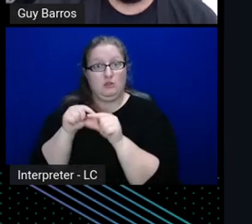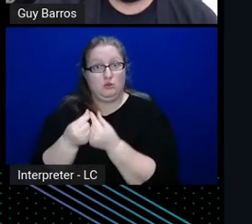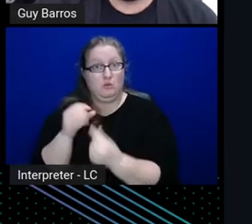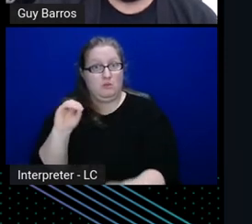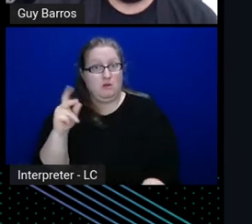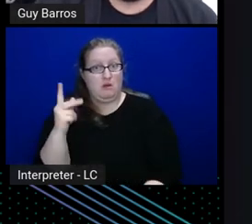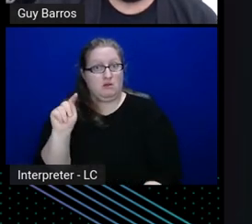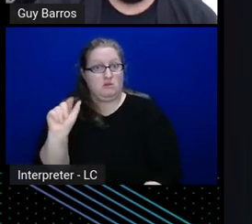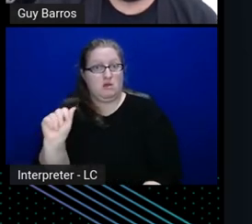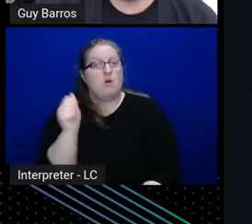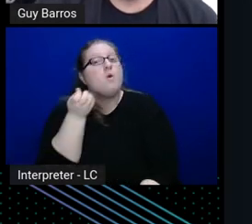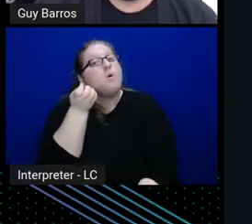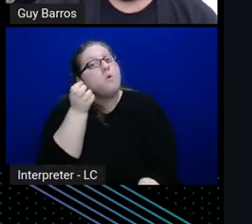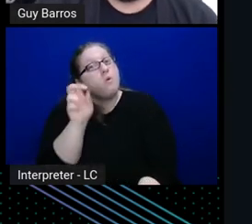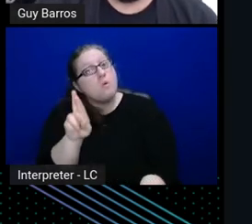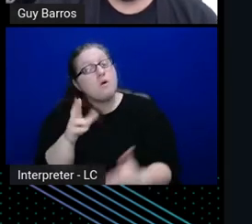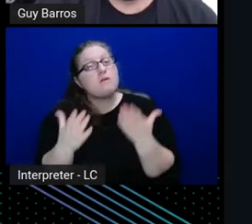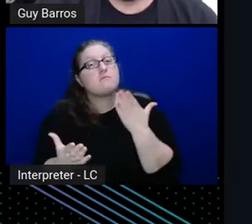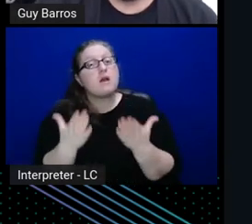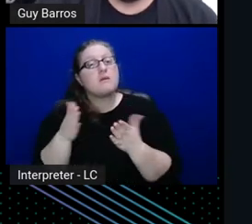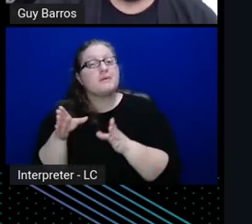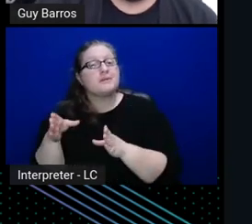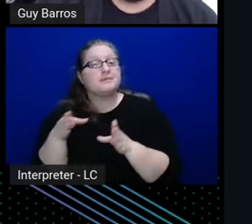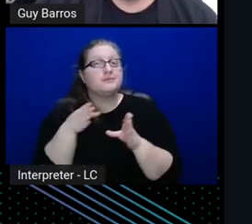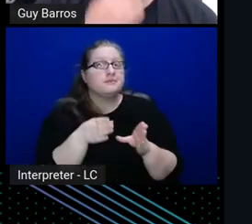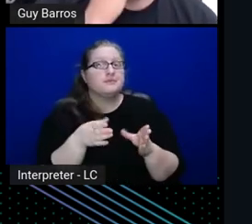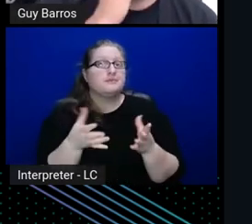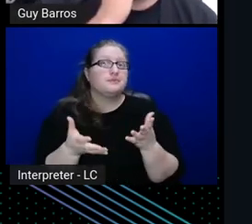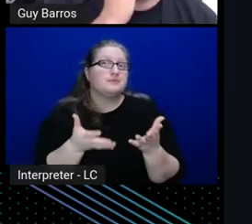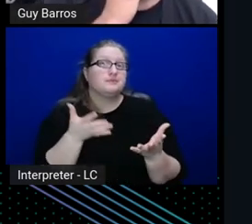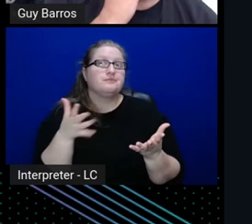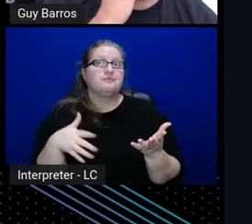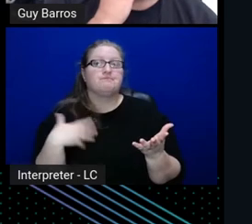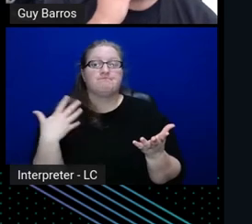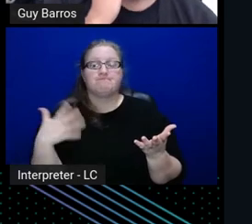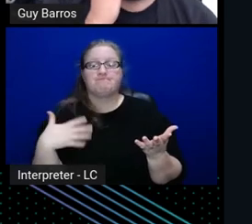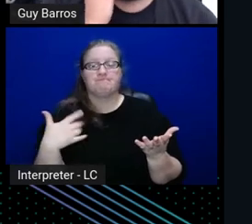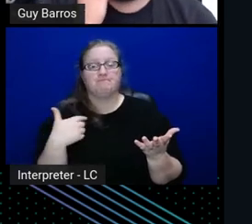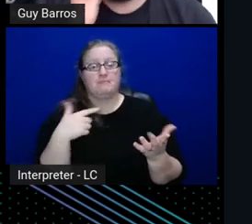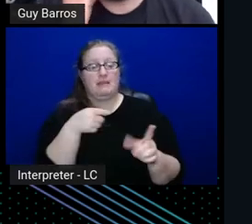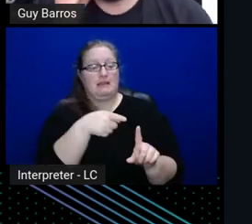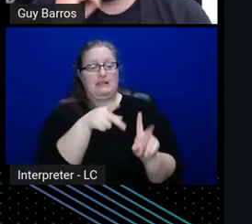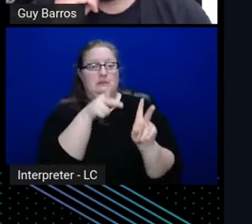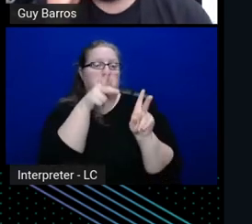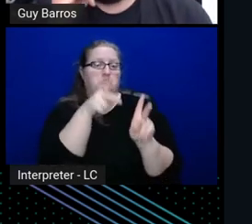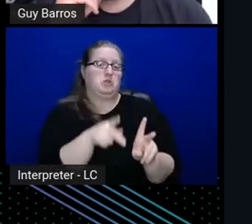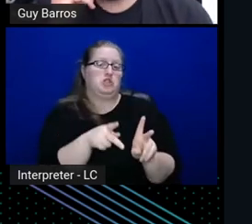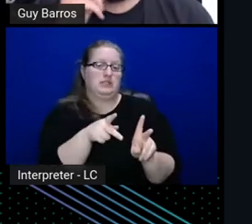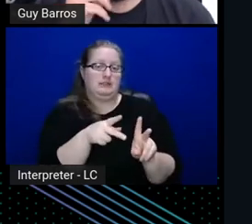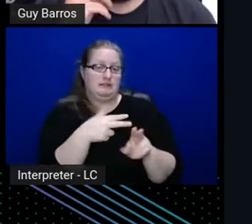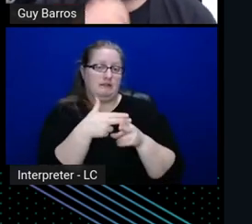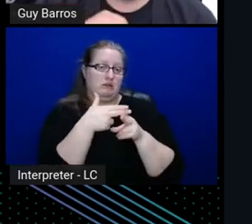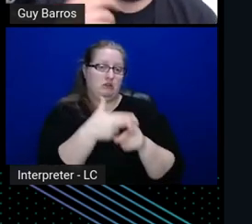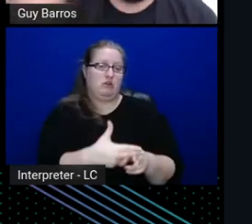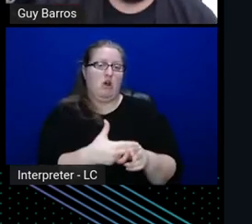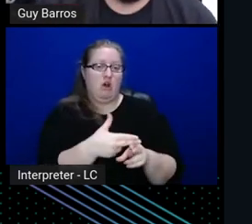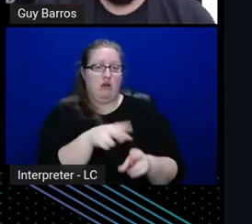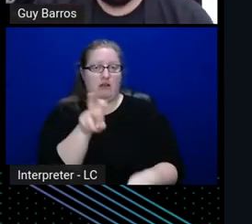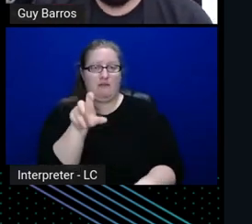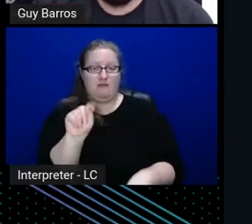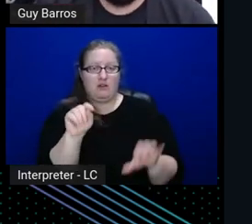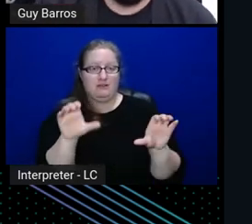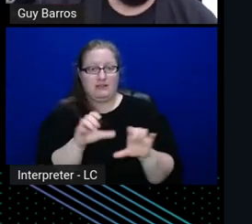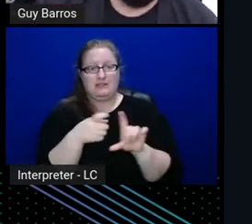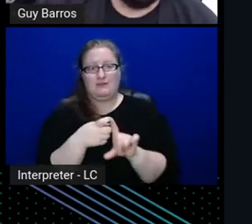or it can be, I'm, um, this person calling this vault action from this repository,